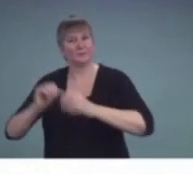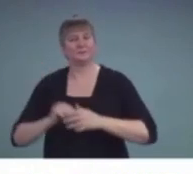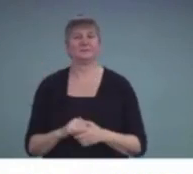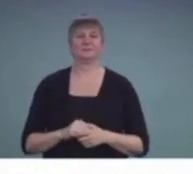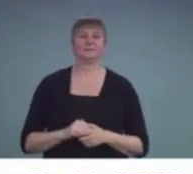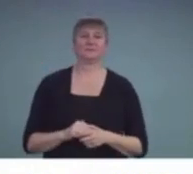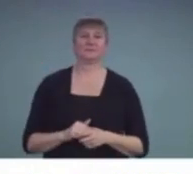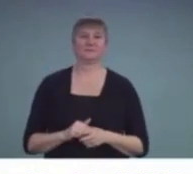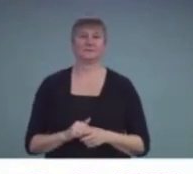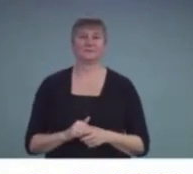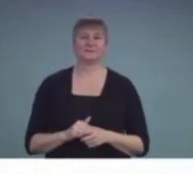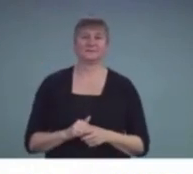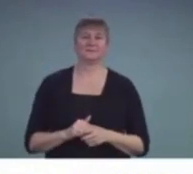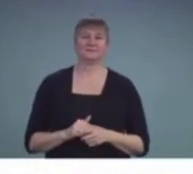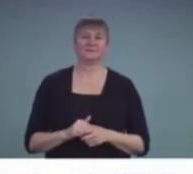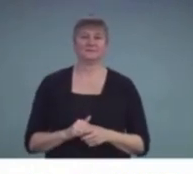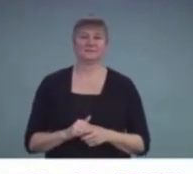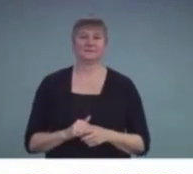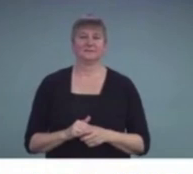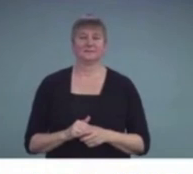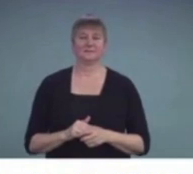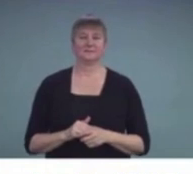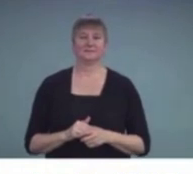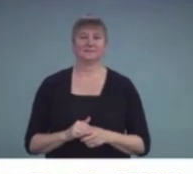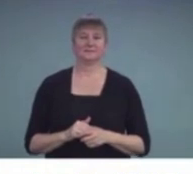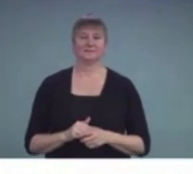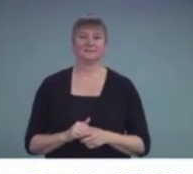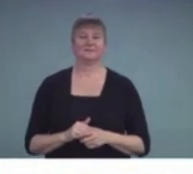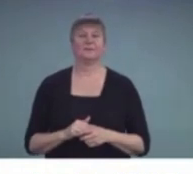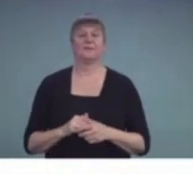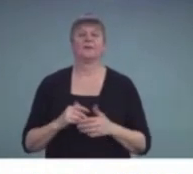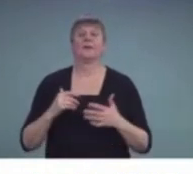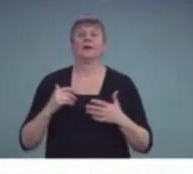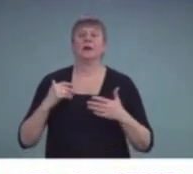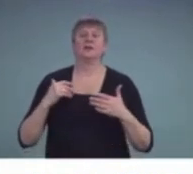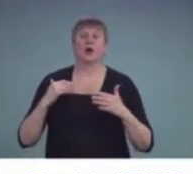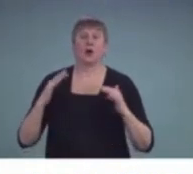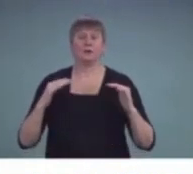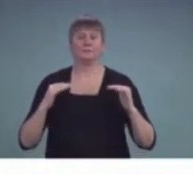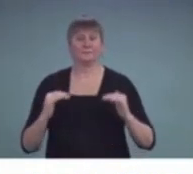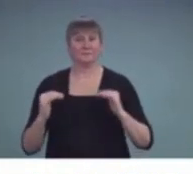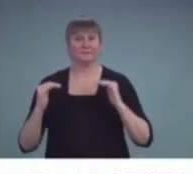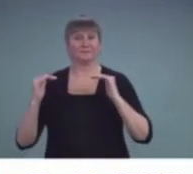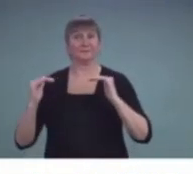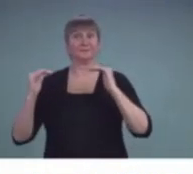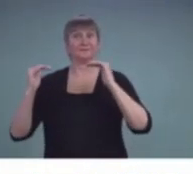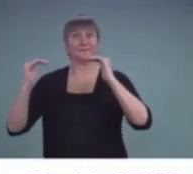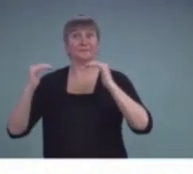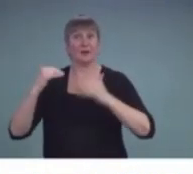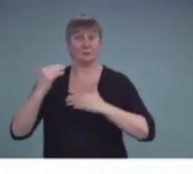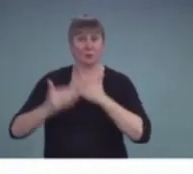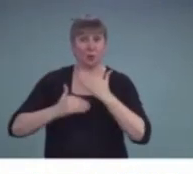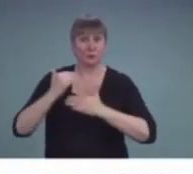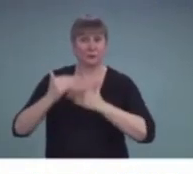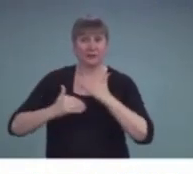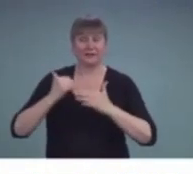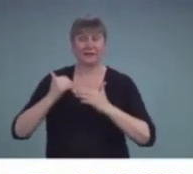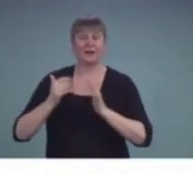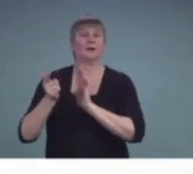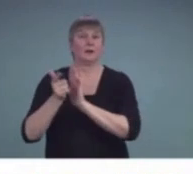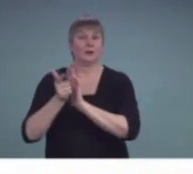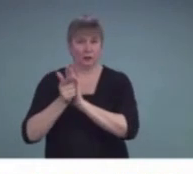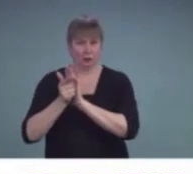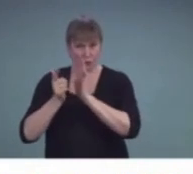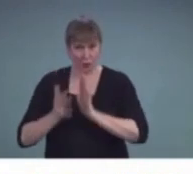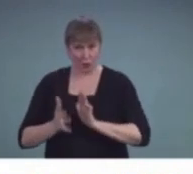So, through the due process, the attorney went ahead and brought